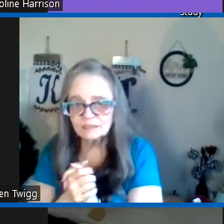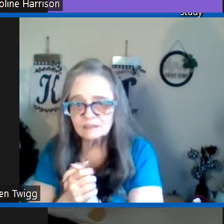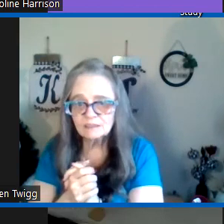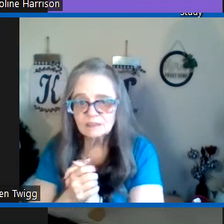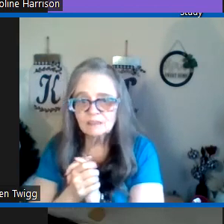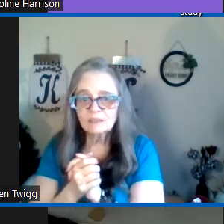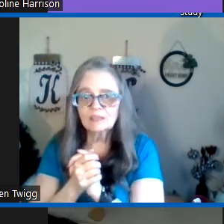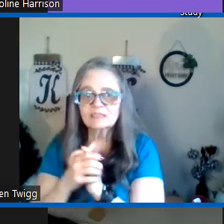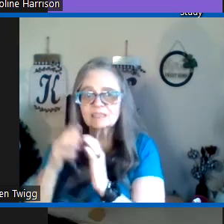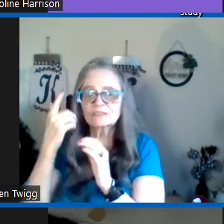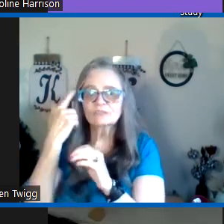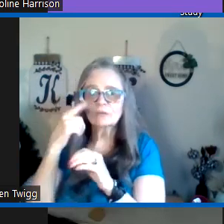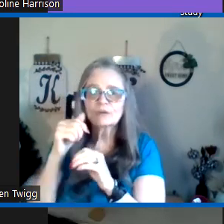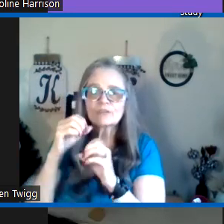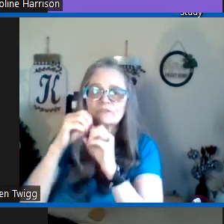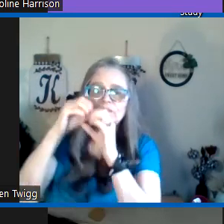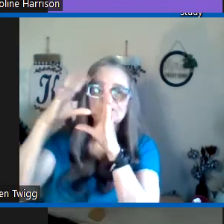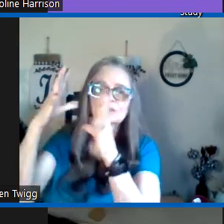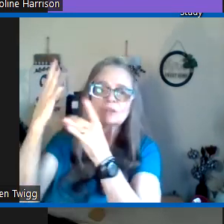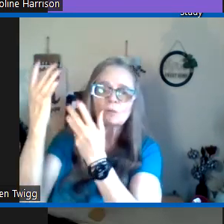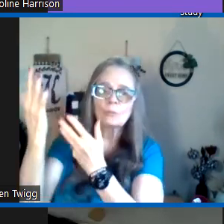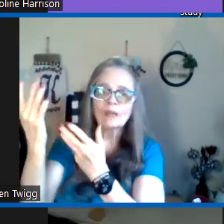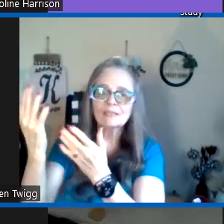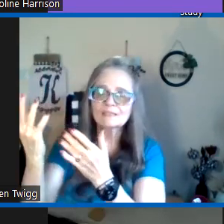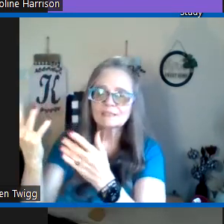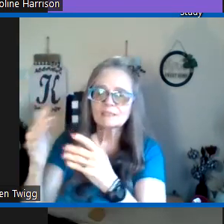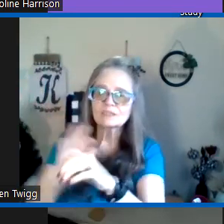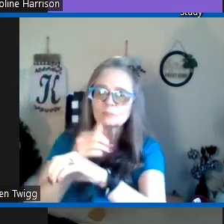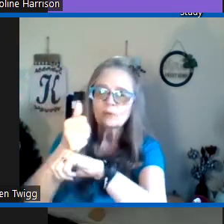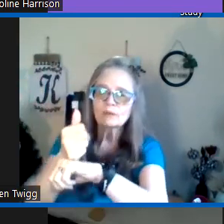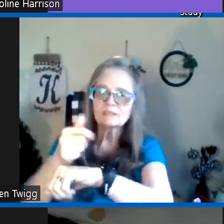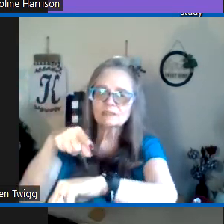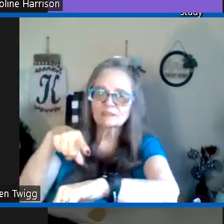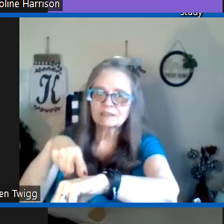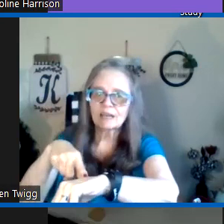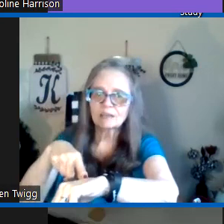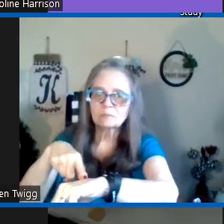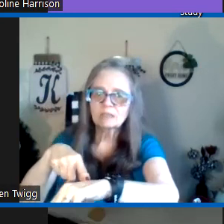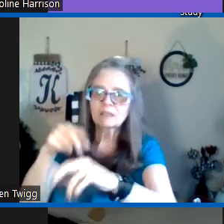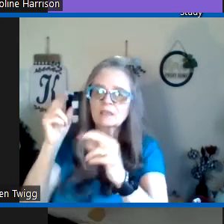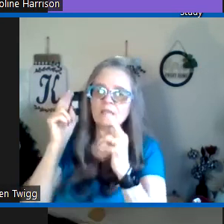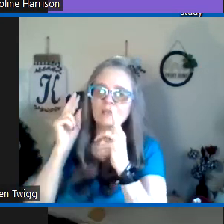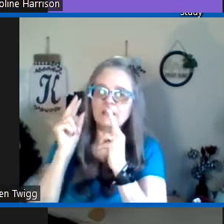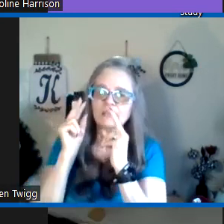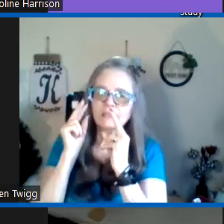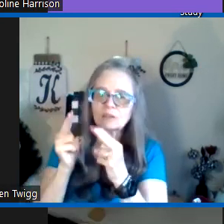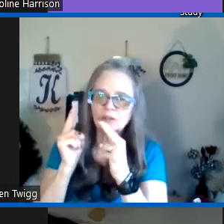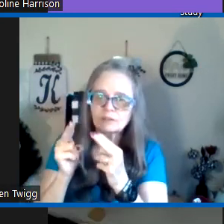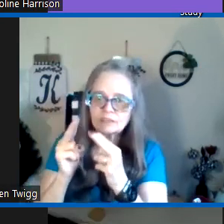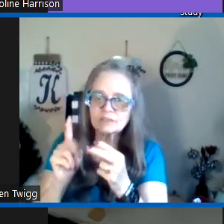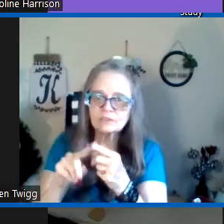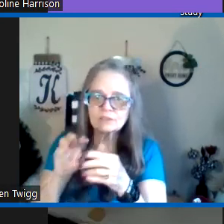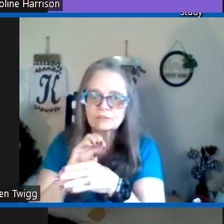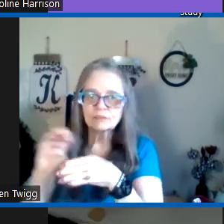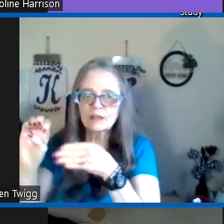understand it it says for the vision waits its appointed time it